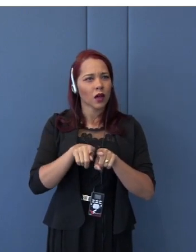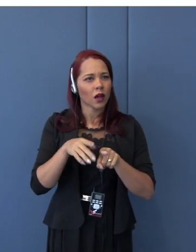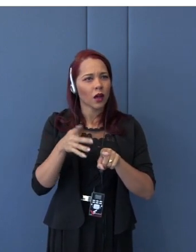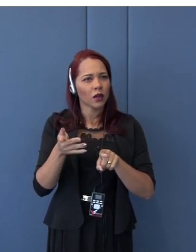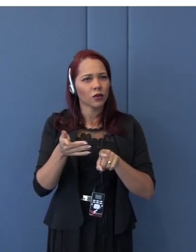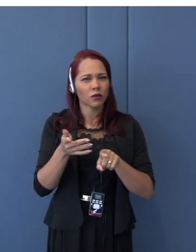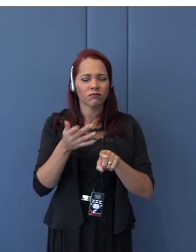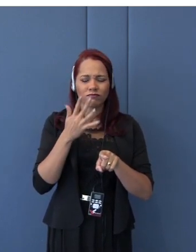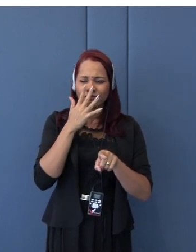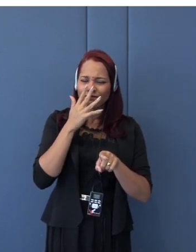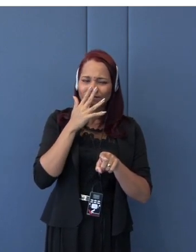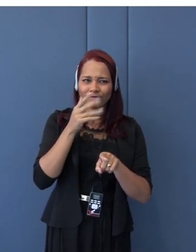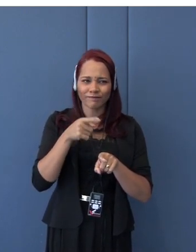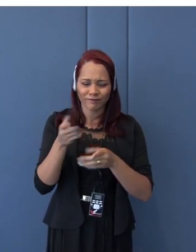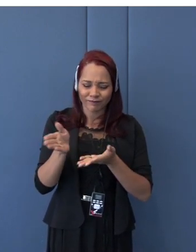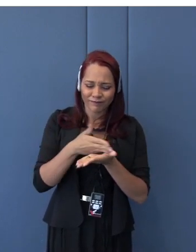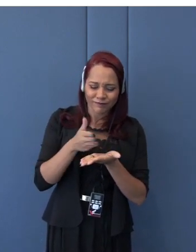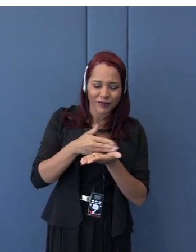here.